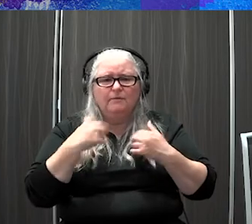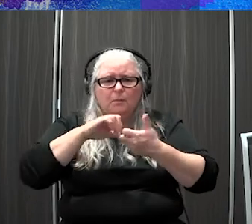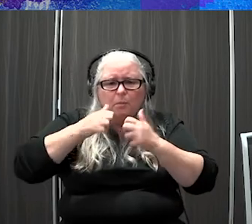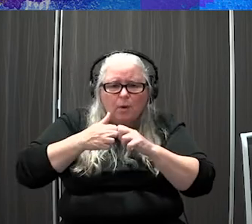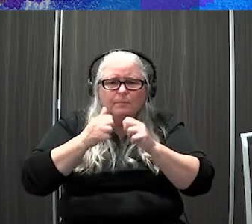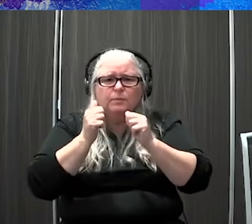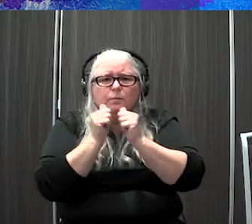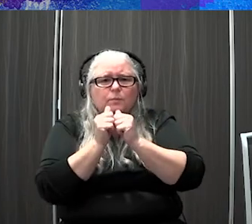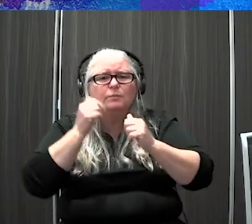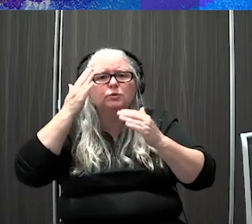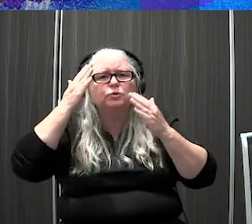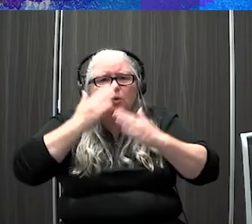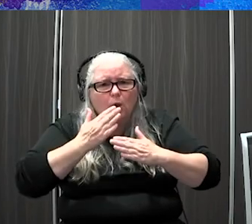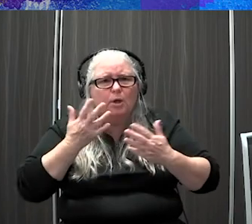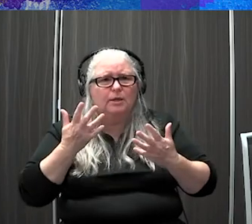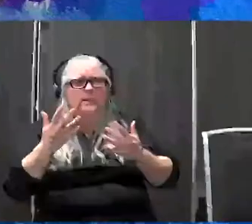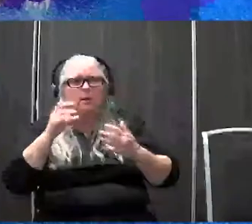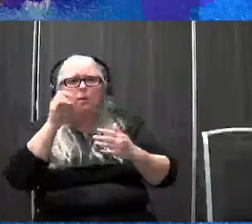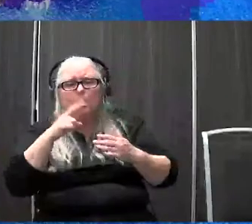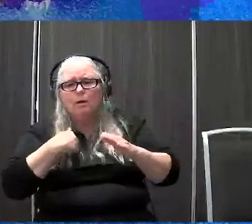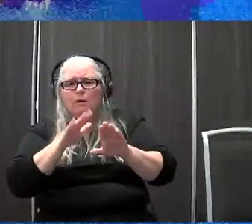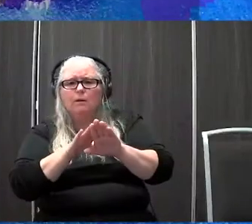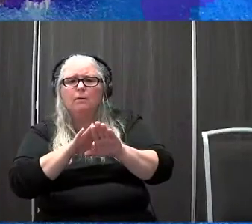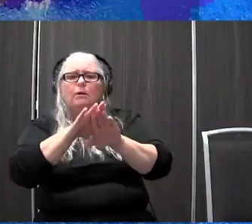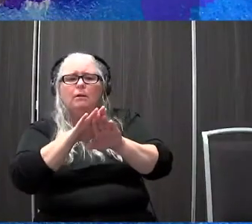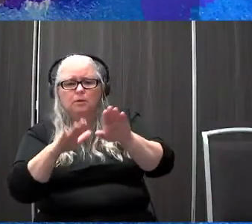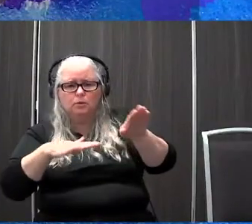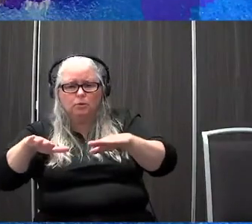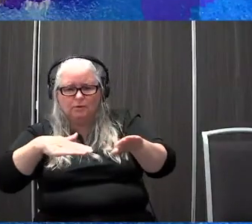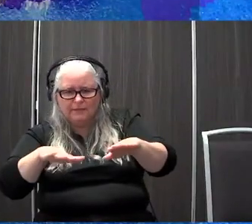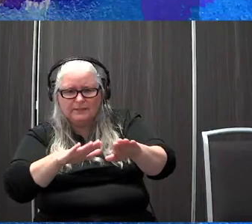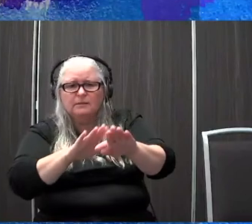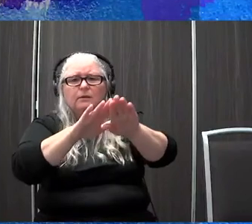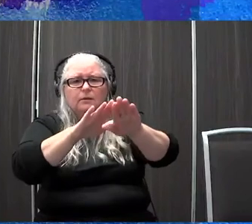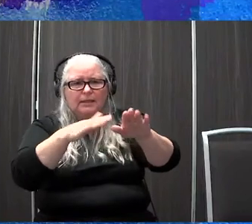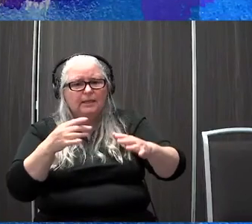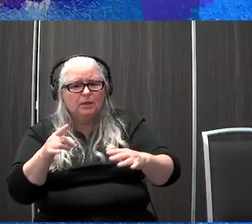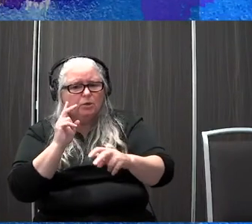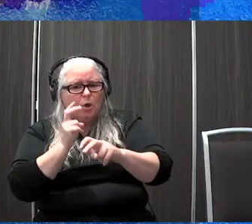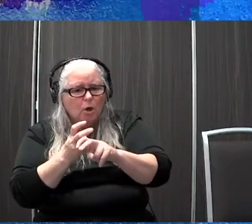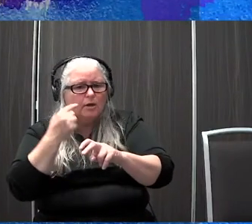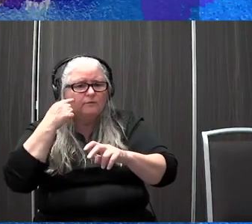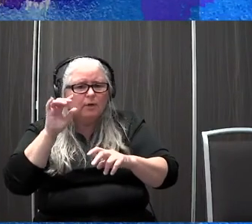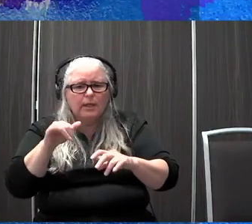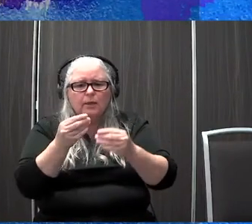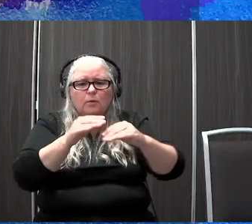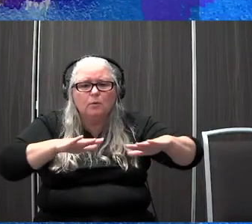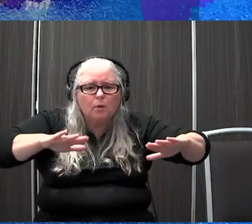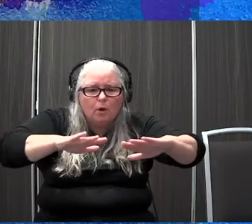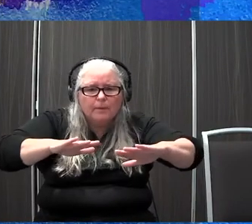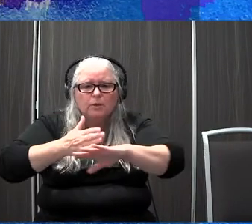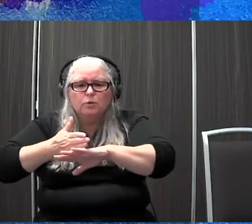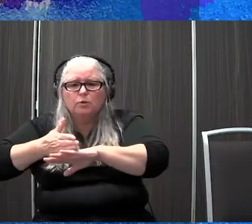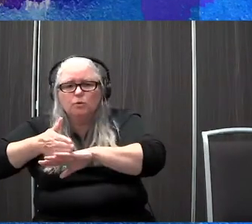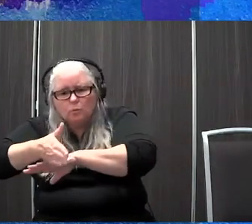angulated surfaces. So a lot of our parents will say, it's really difficult when he walks from carpet to hardwood floor or steps off the